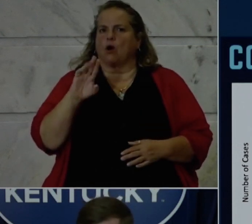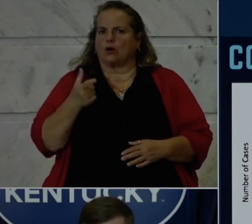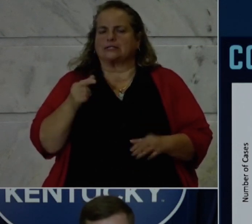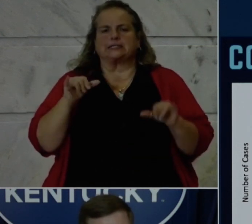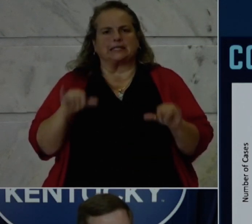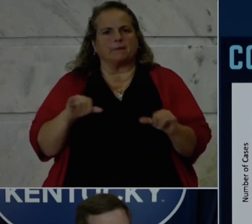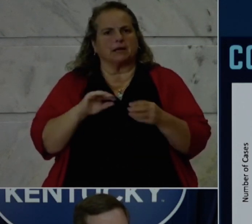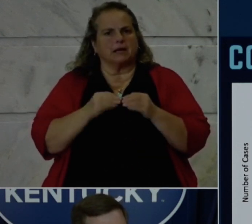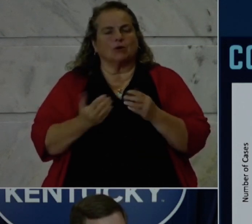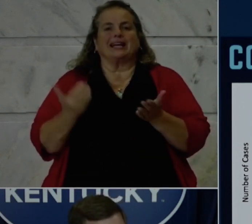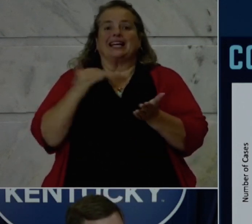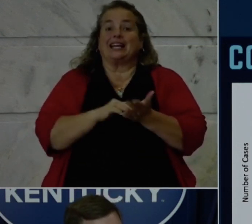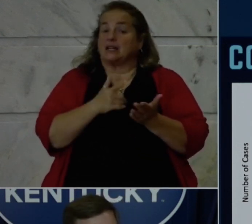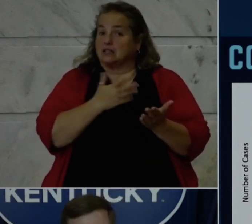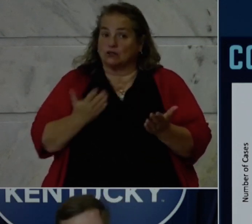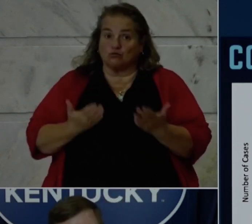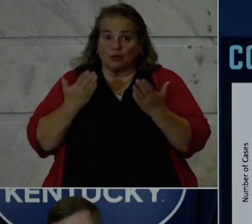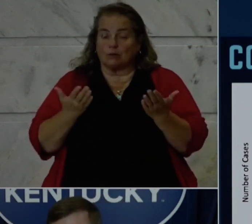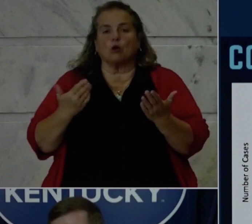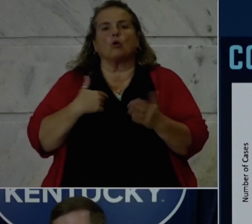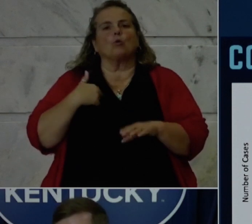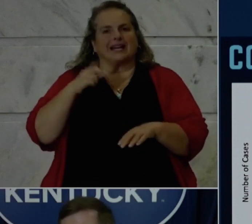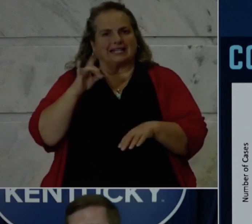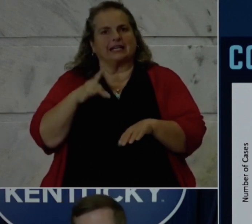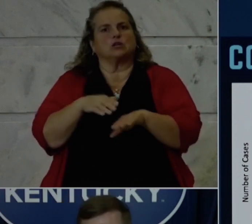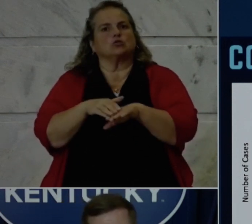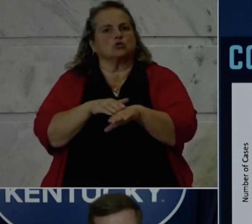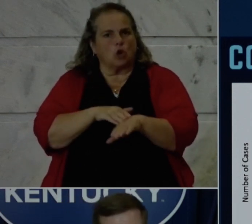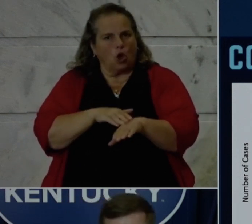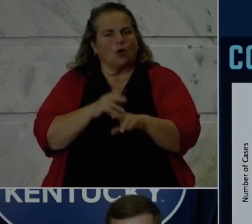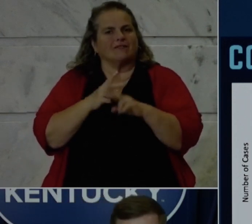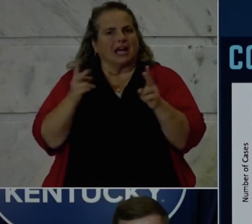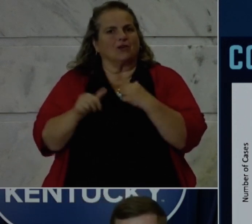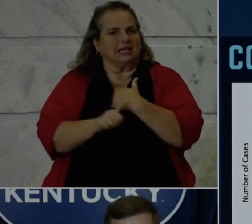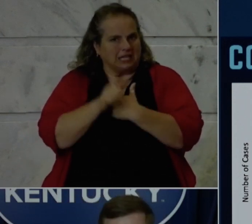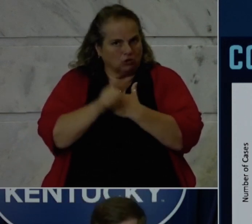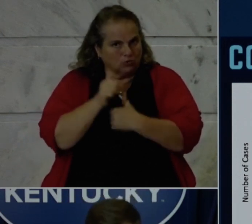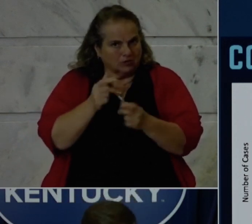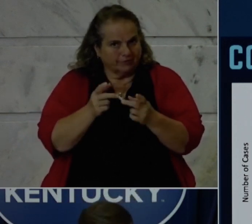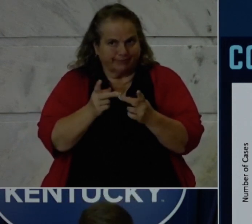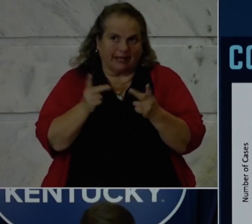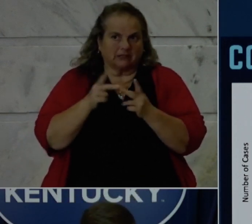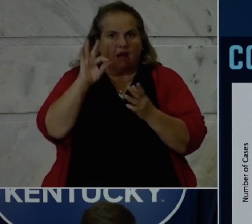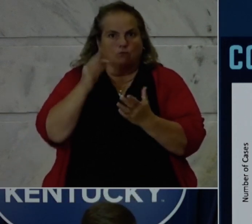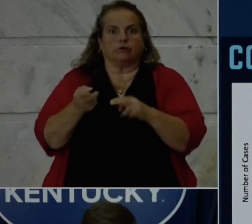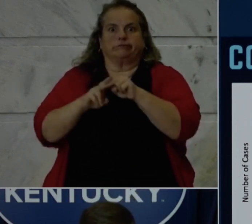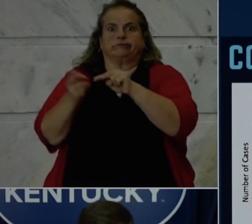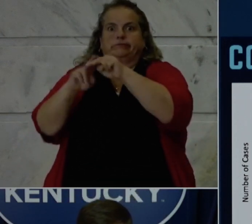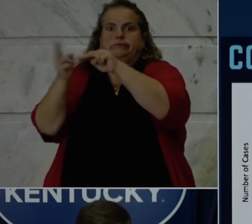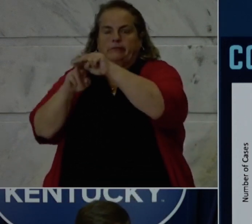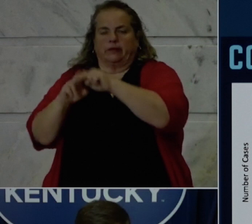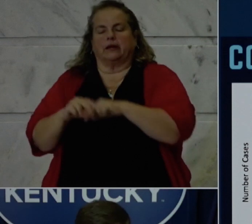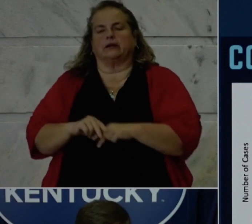drive-through testing locations in Fayette County, free and I think on the campus of the University of Kentucky, saying that Kentucky is one of